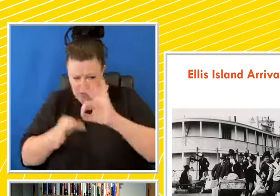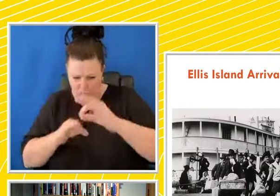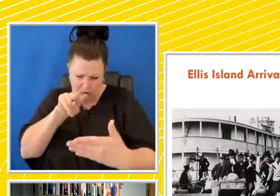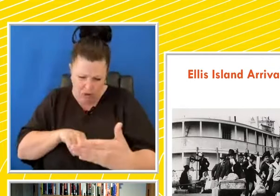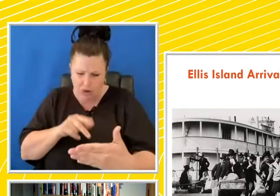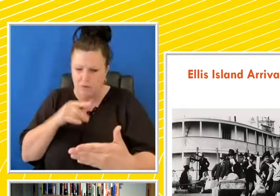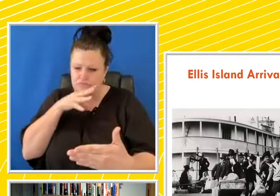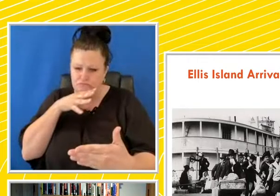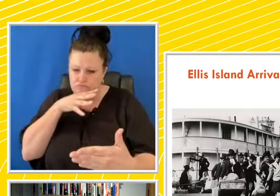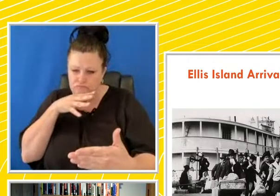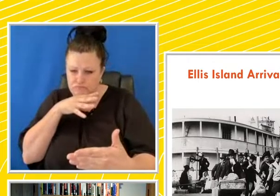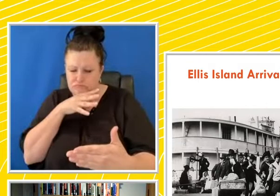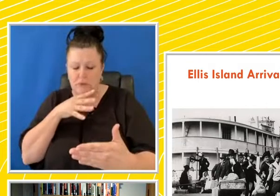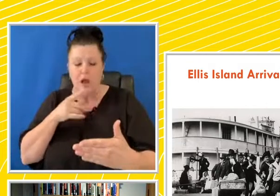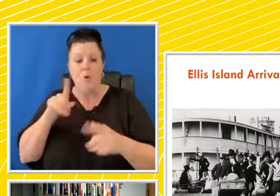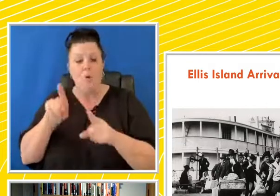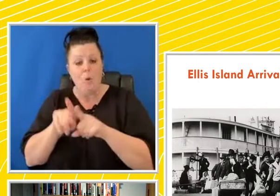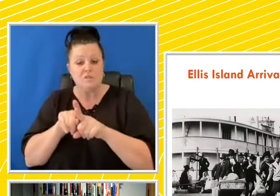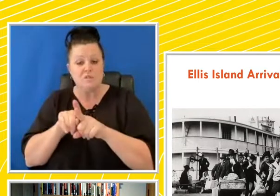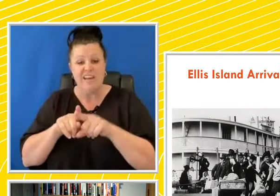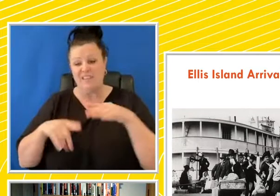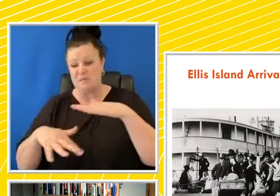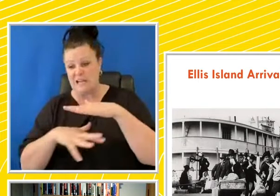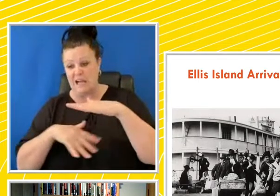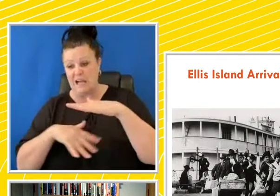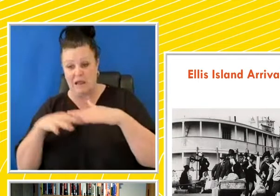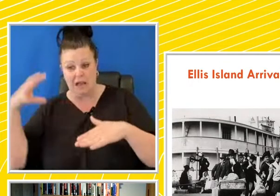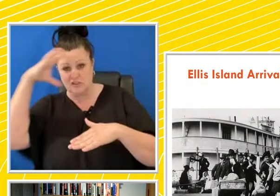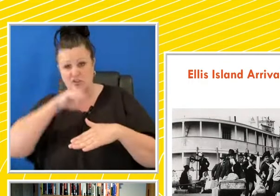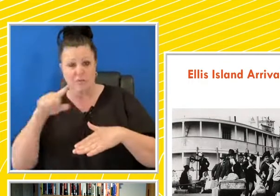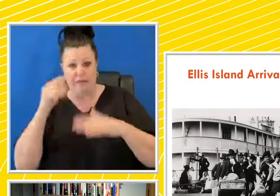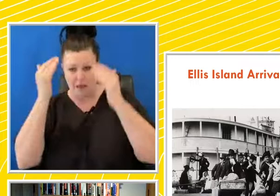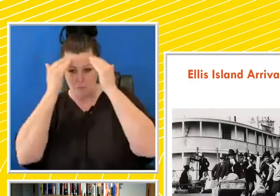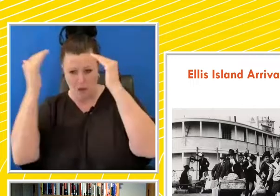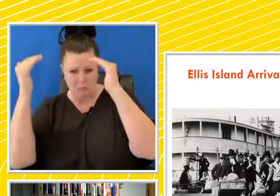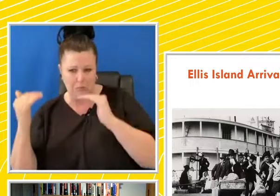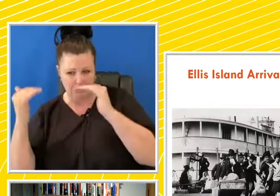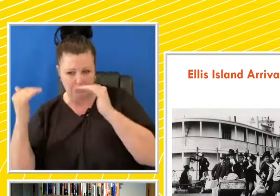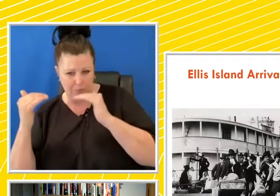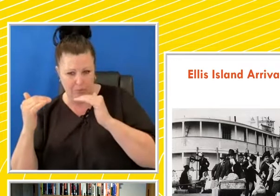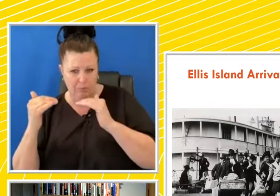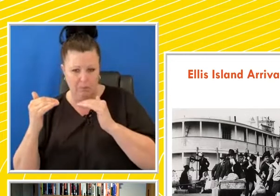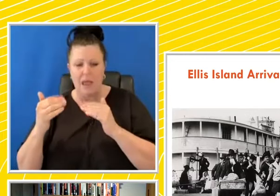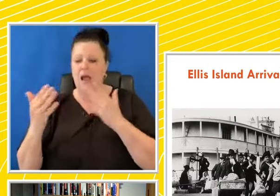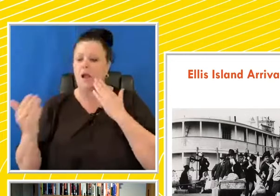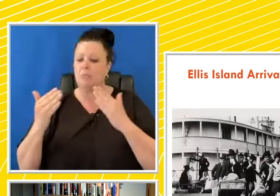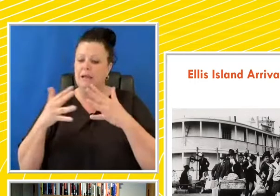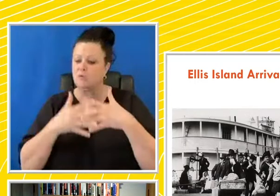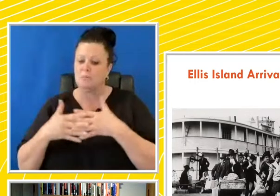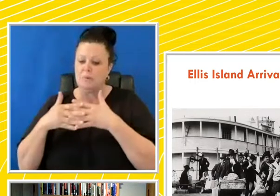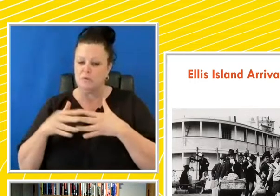assumption anyway that they were more likely to be feeble-minded than citizens in the U.S.